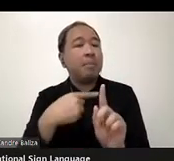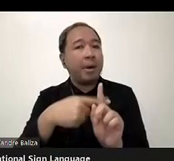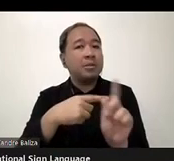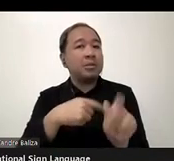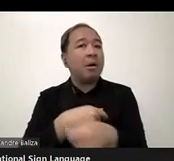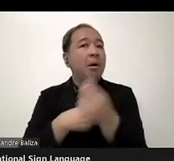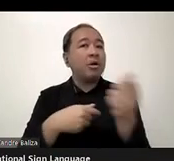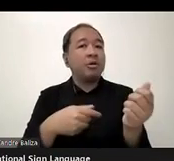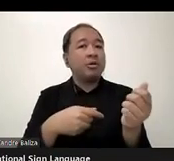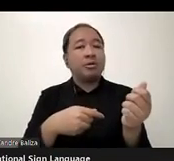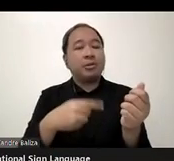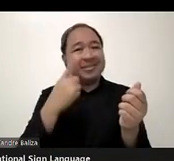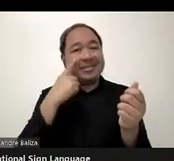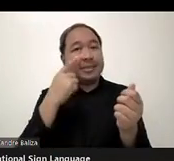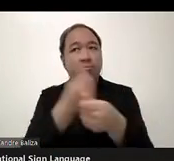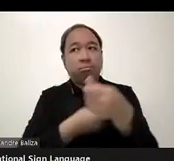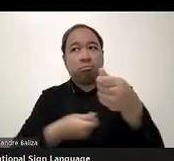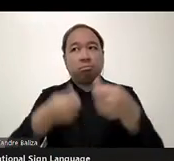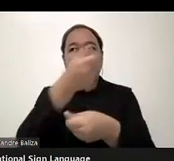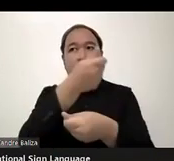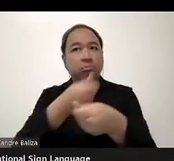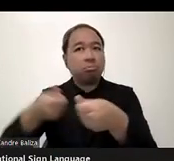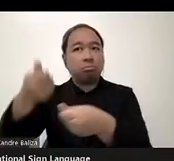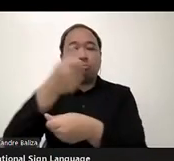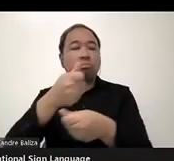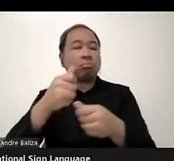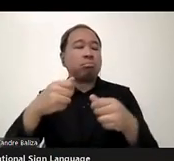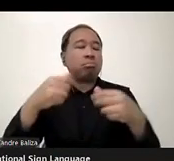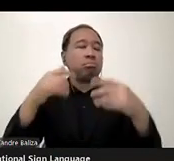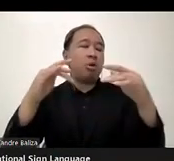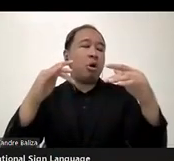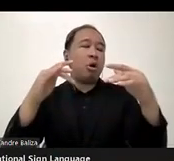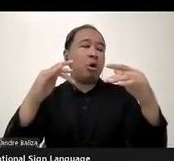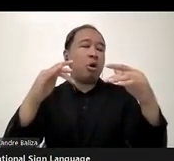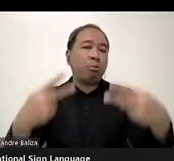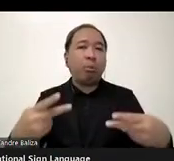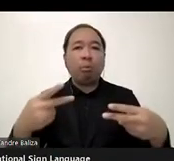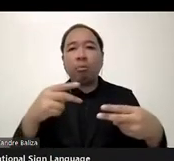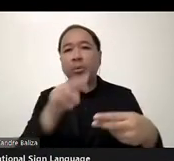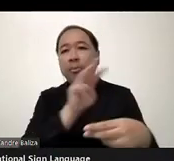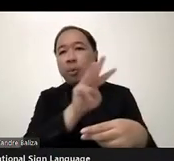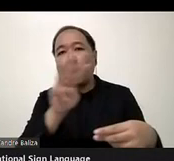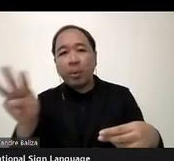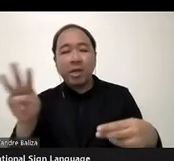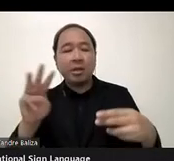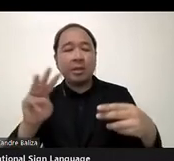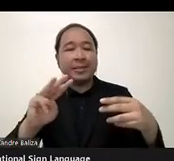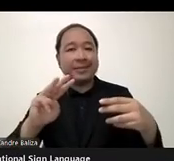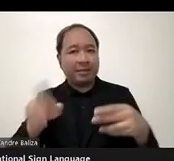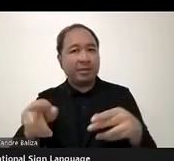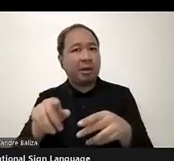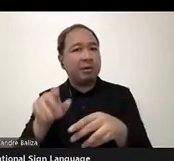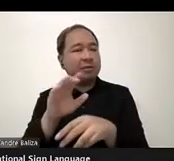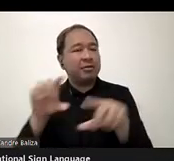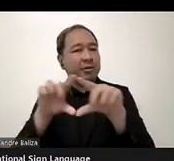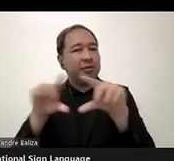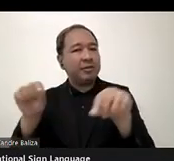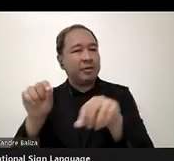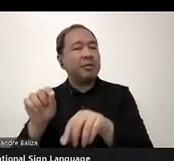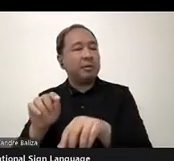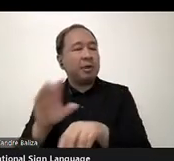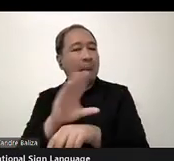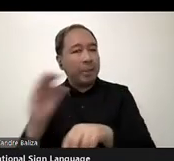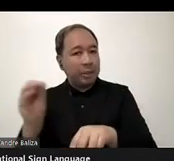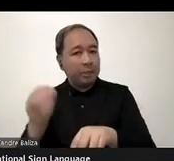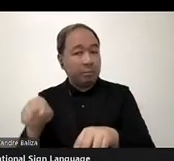and registrars in the domain name industry, that you have a lot of potential to make